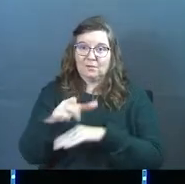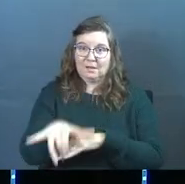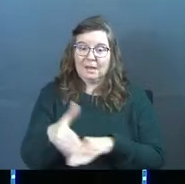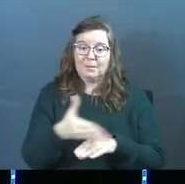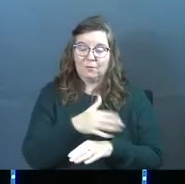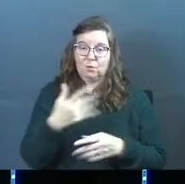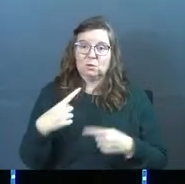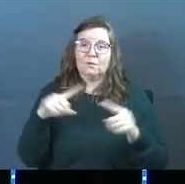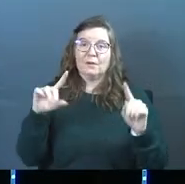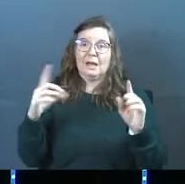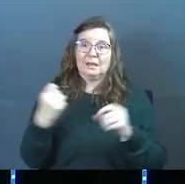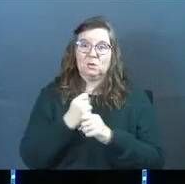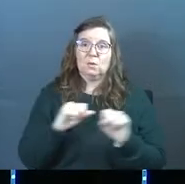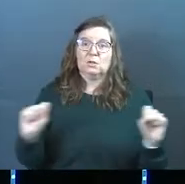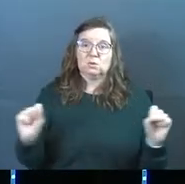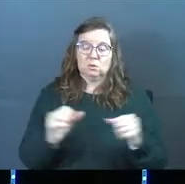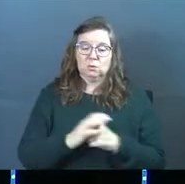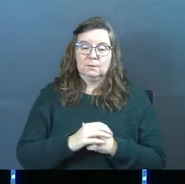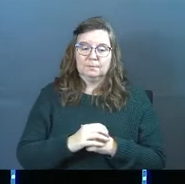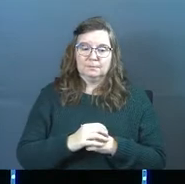before she was finally rescued.